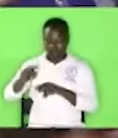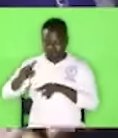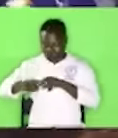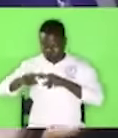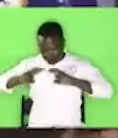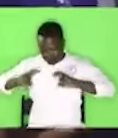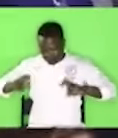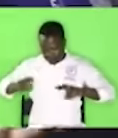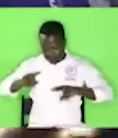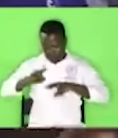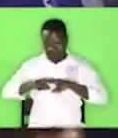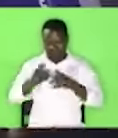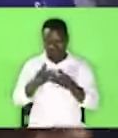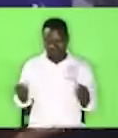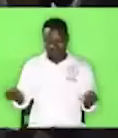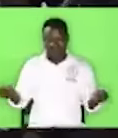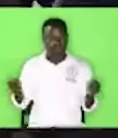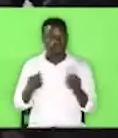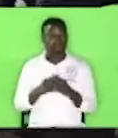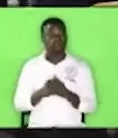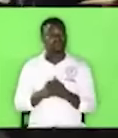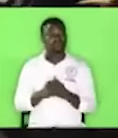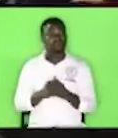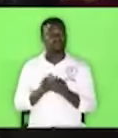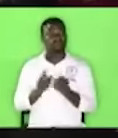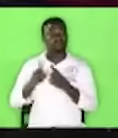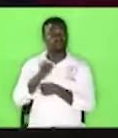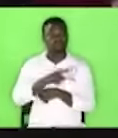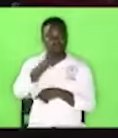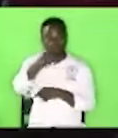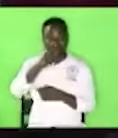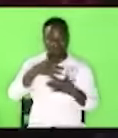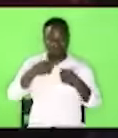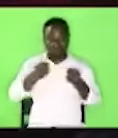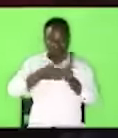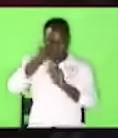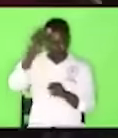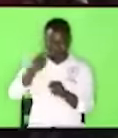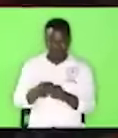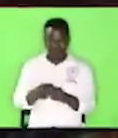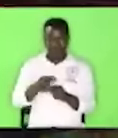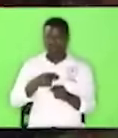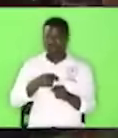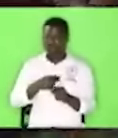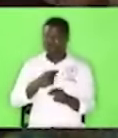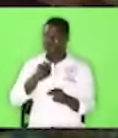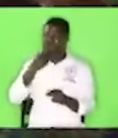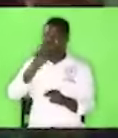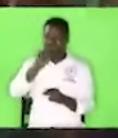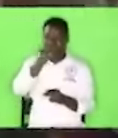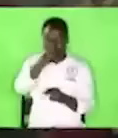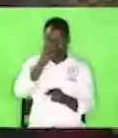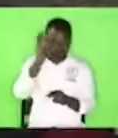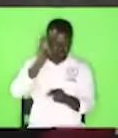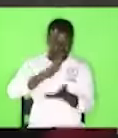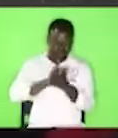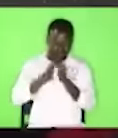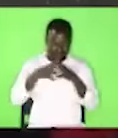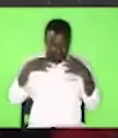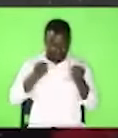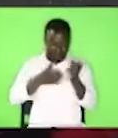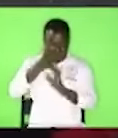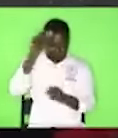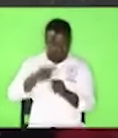hiv is gone today you will be healed i challenge you you will be healed i challenge you will be